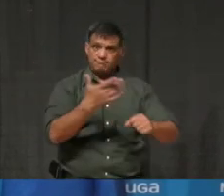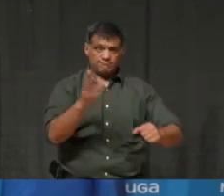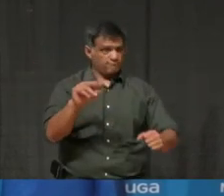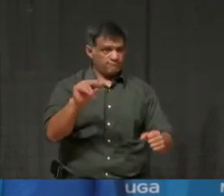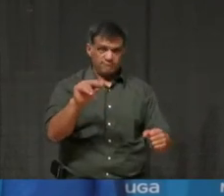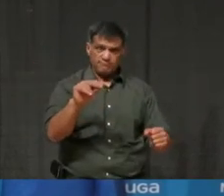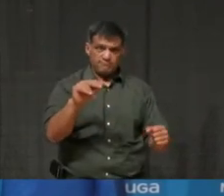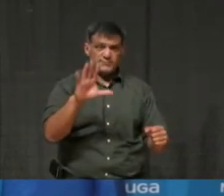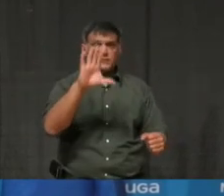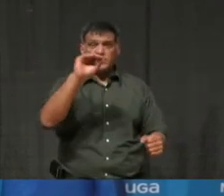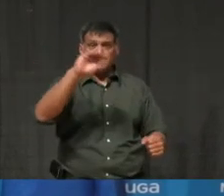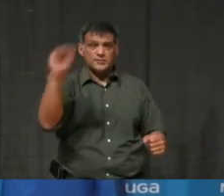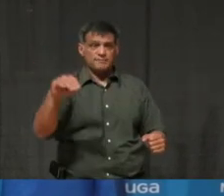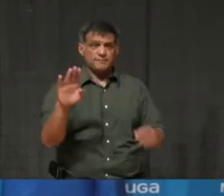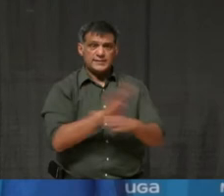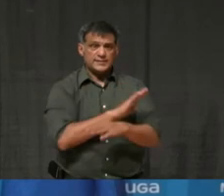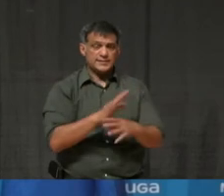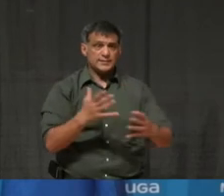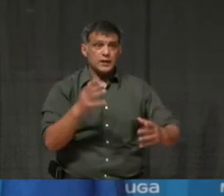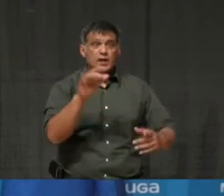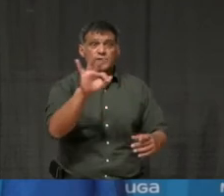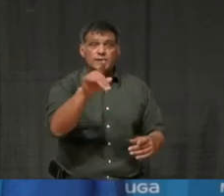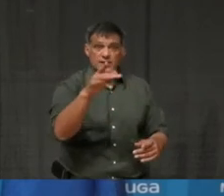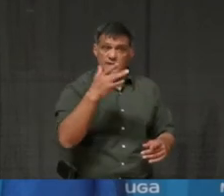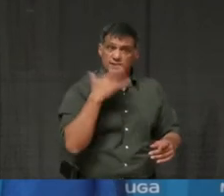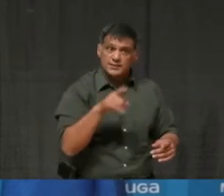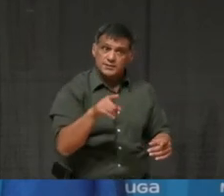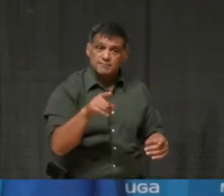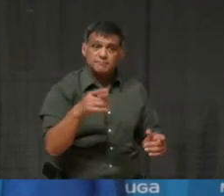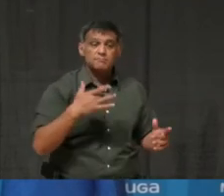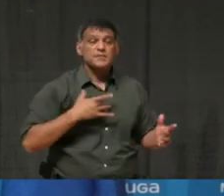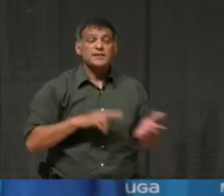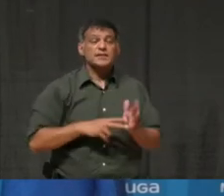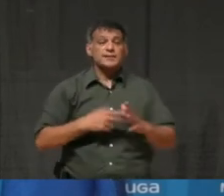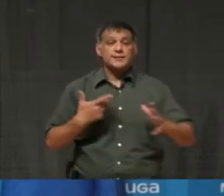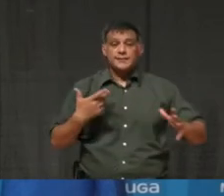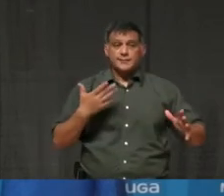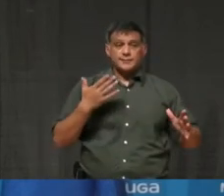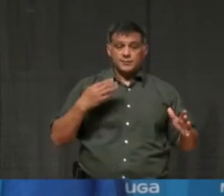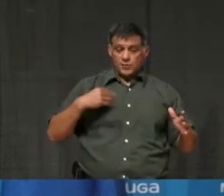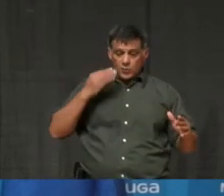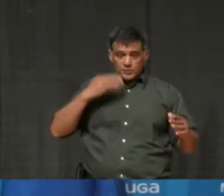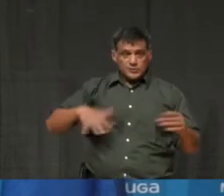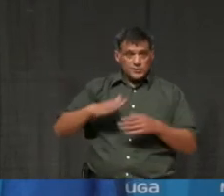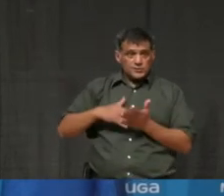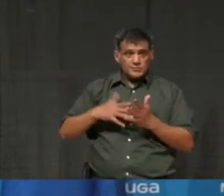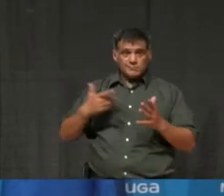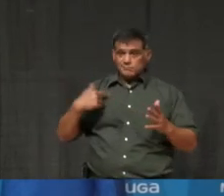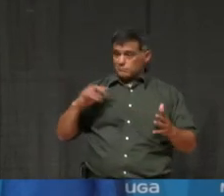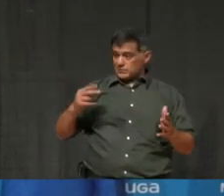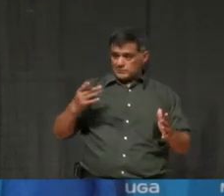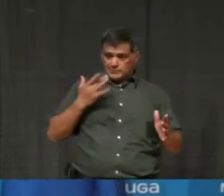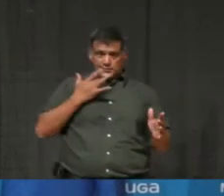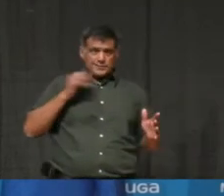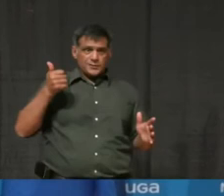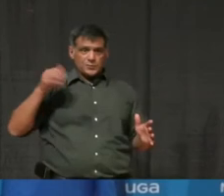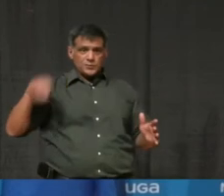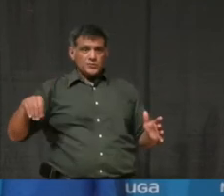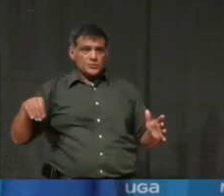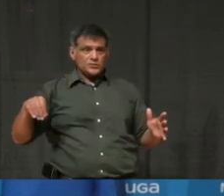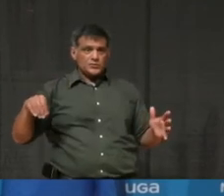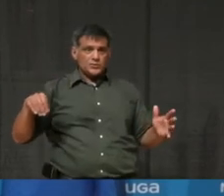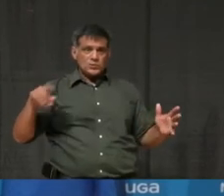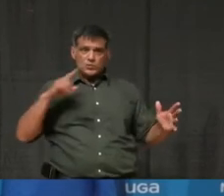if we were lucky. In our downtown stores, we went back to 10%. So the challenges for us, too, are extremely frustrating.